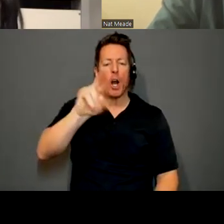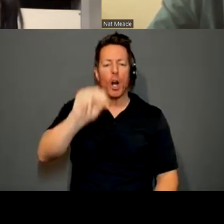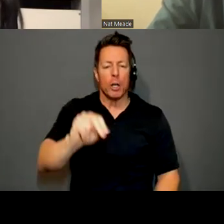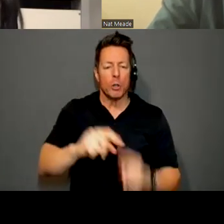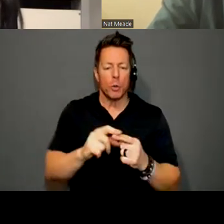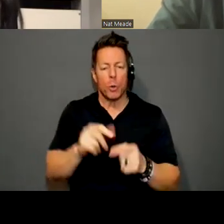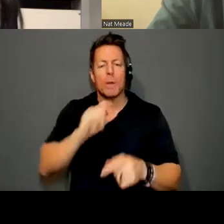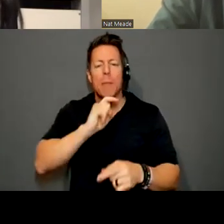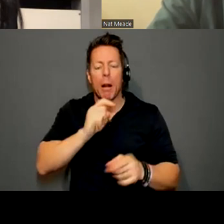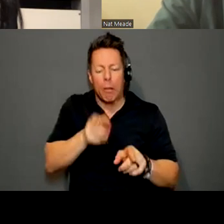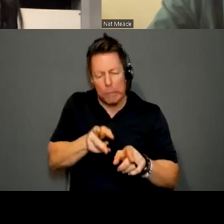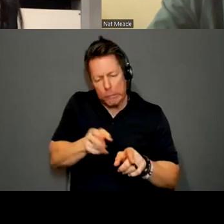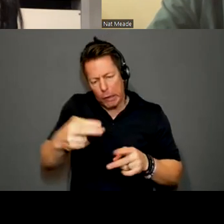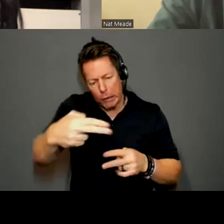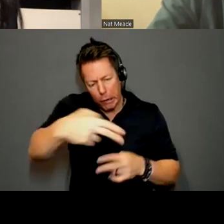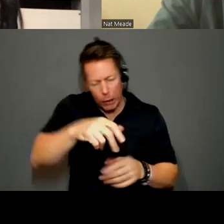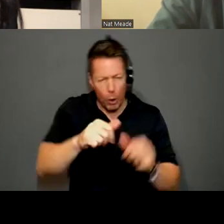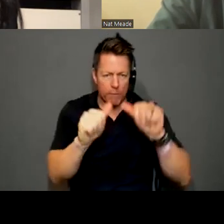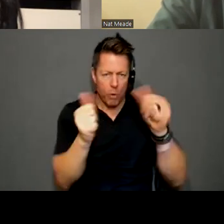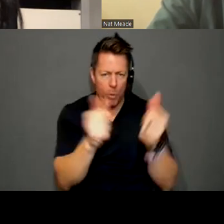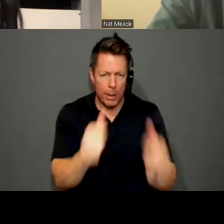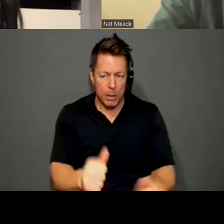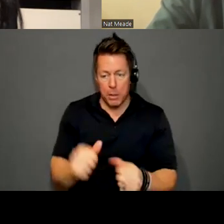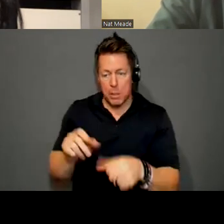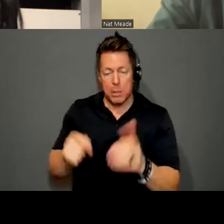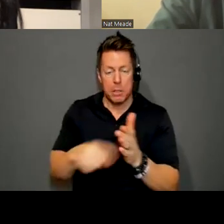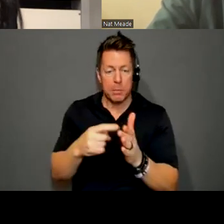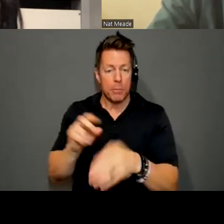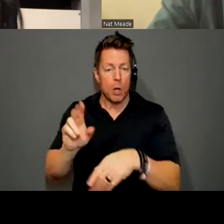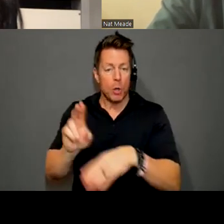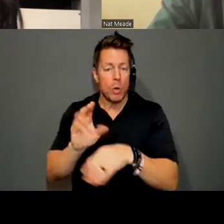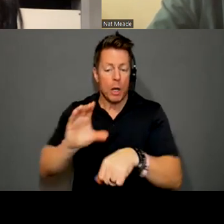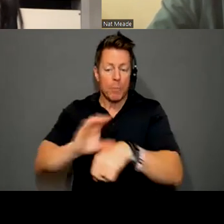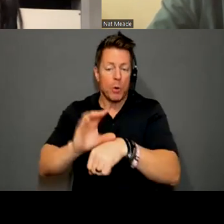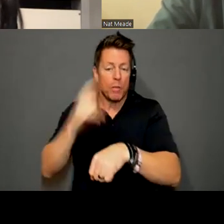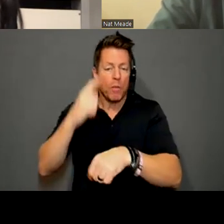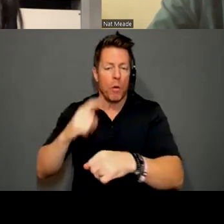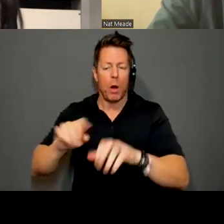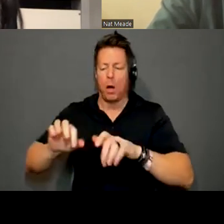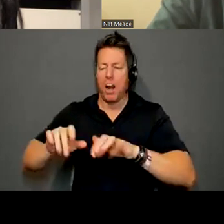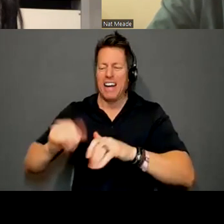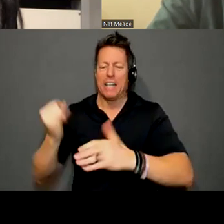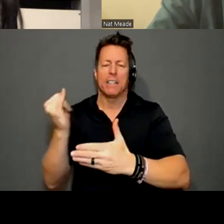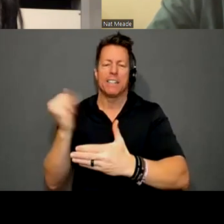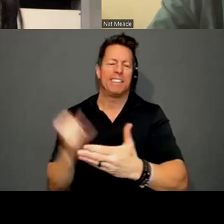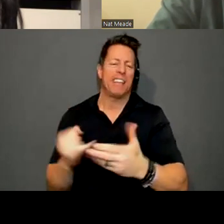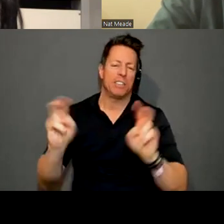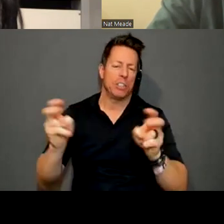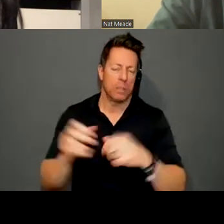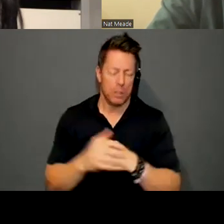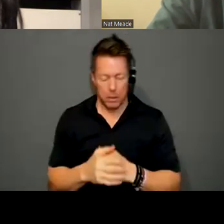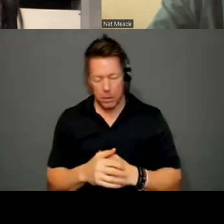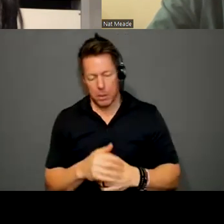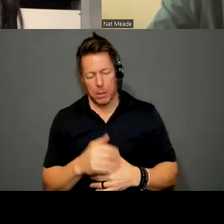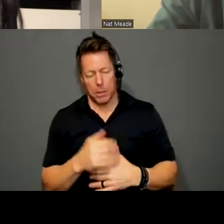form it. Um, sometimes I just use the computer for sketching, but I always, I think it's entertaining to think of